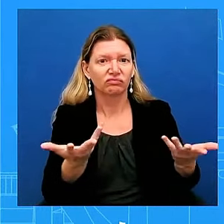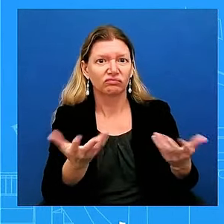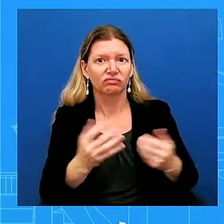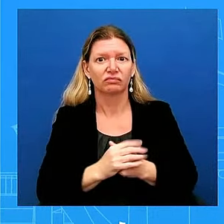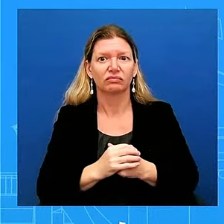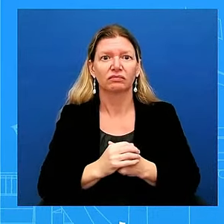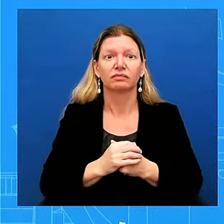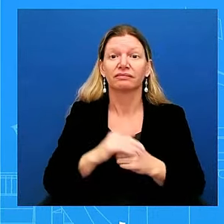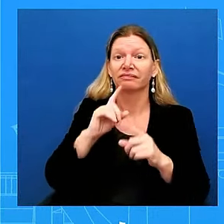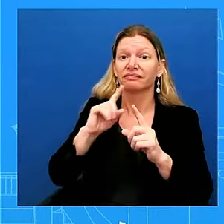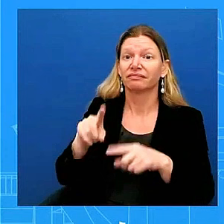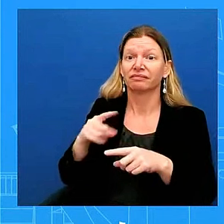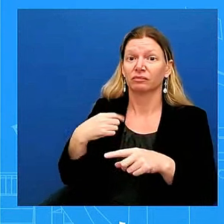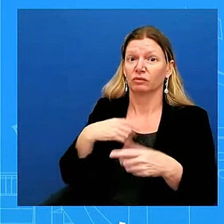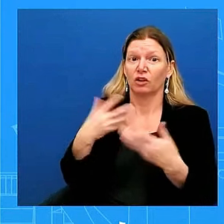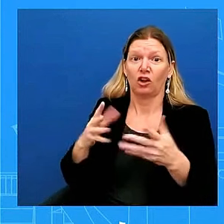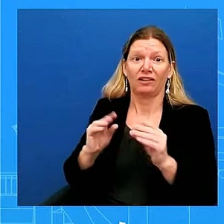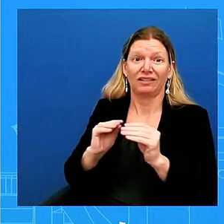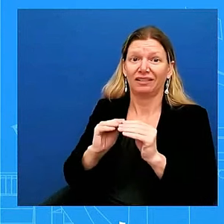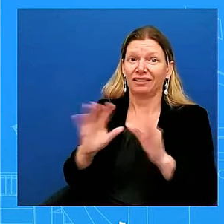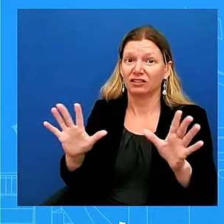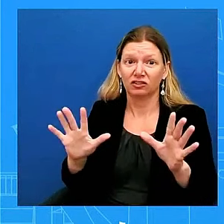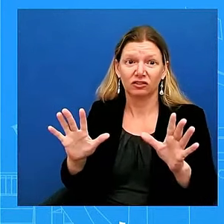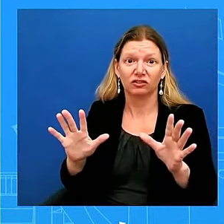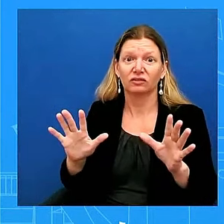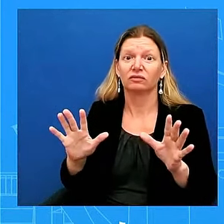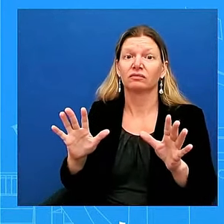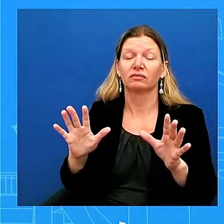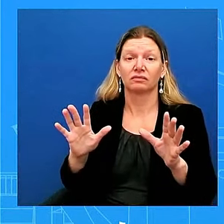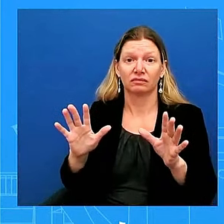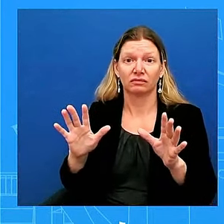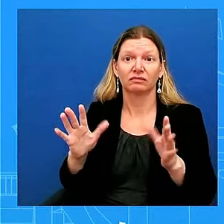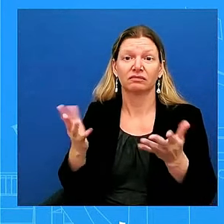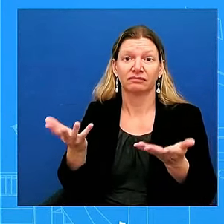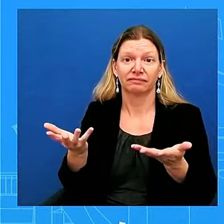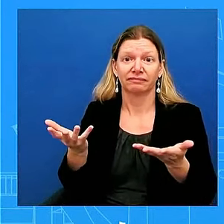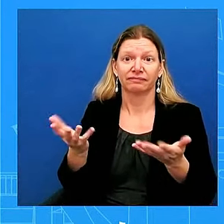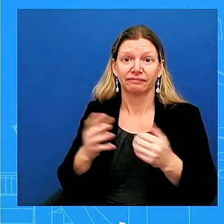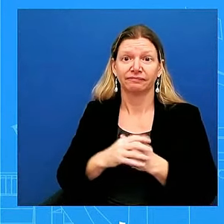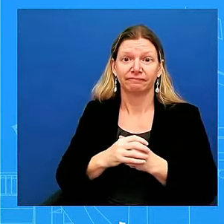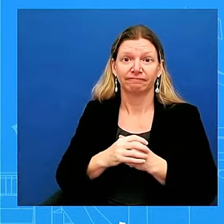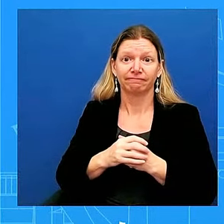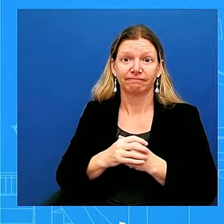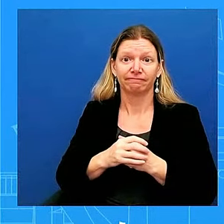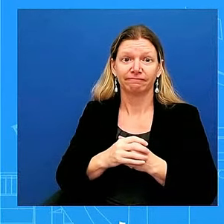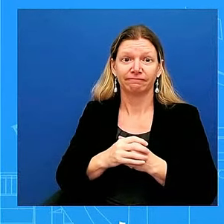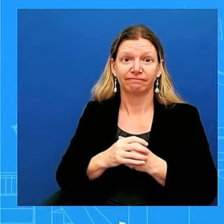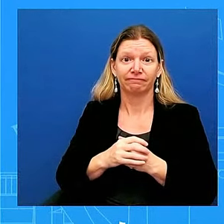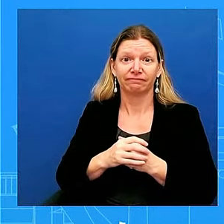that there is a